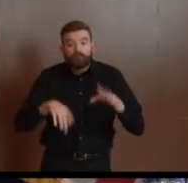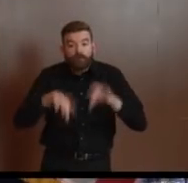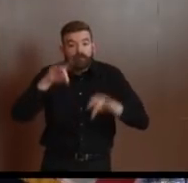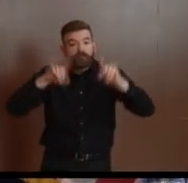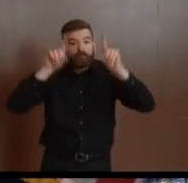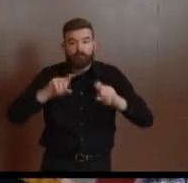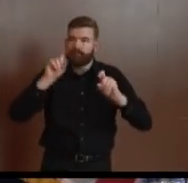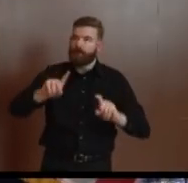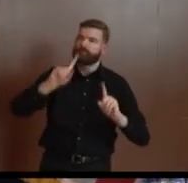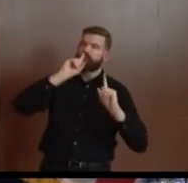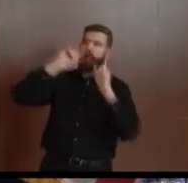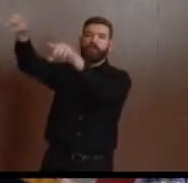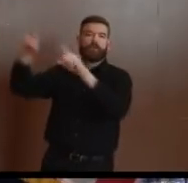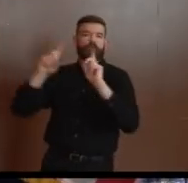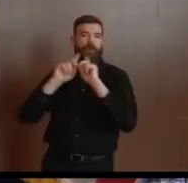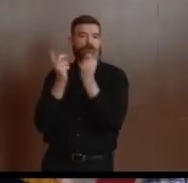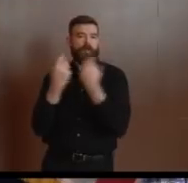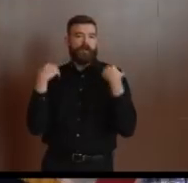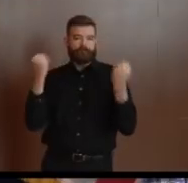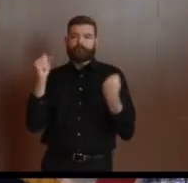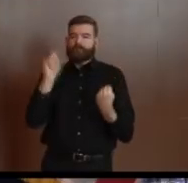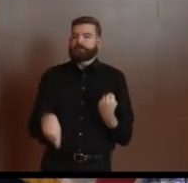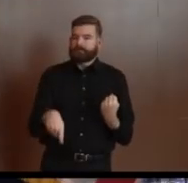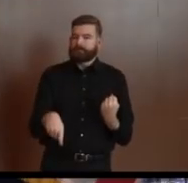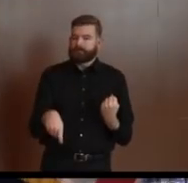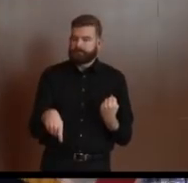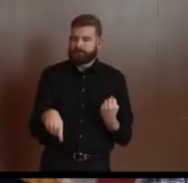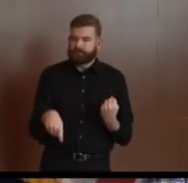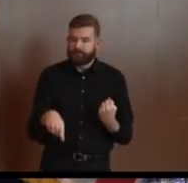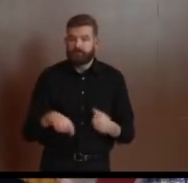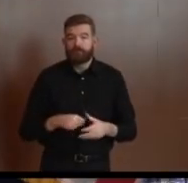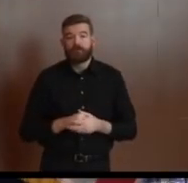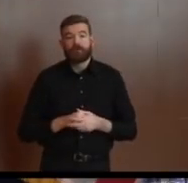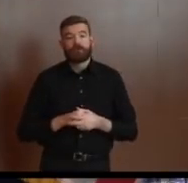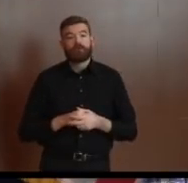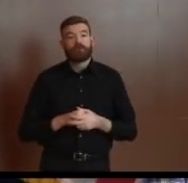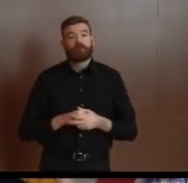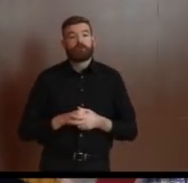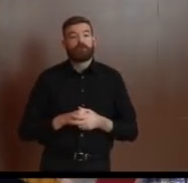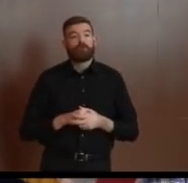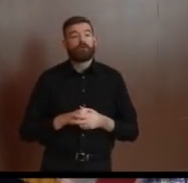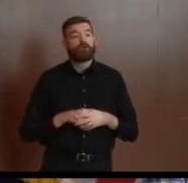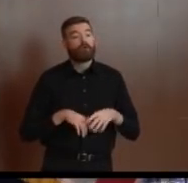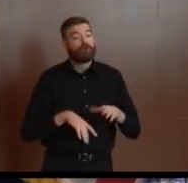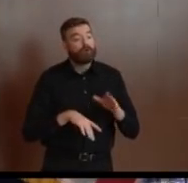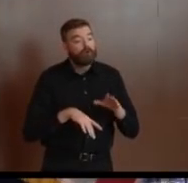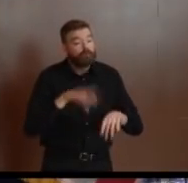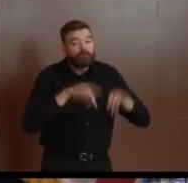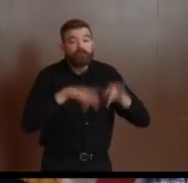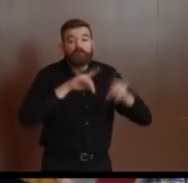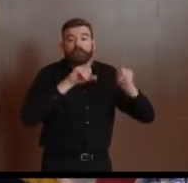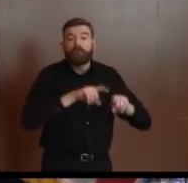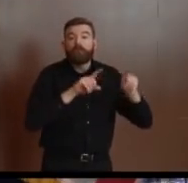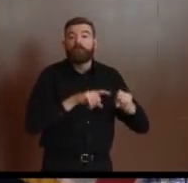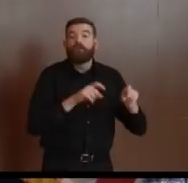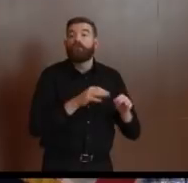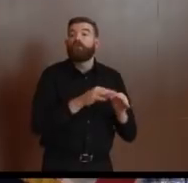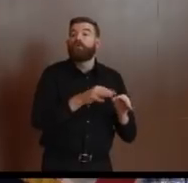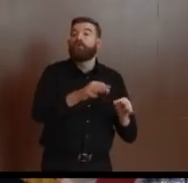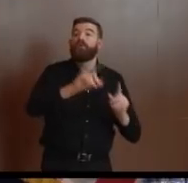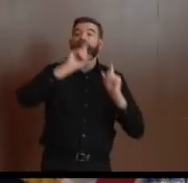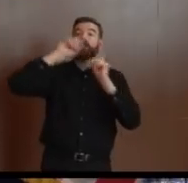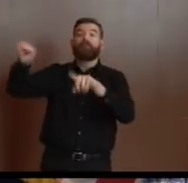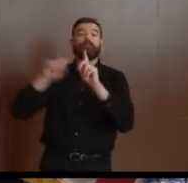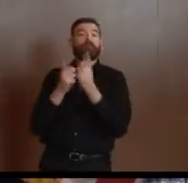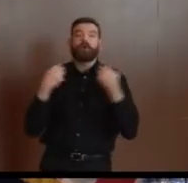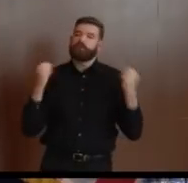on mitigation in real time. And again, there is that gap that exists. At one level, it's understandable, but at a certain point,